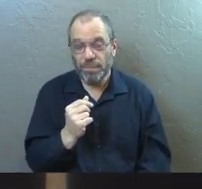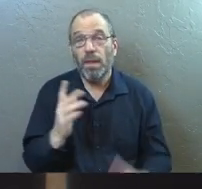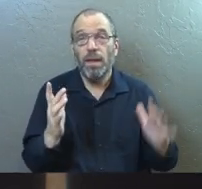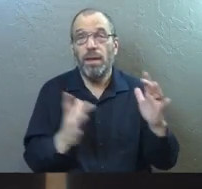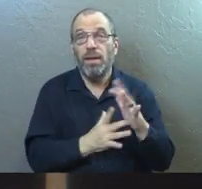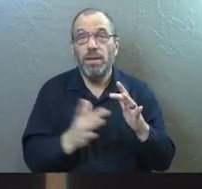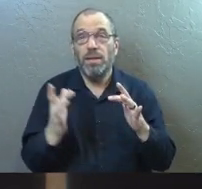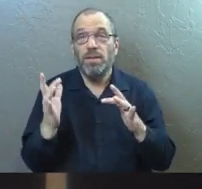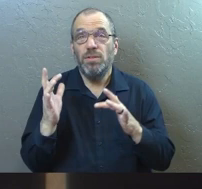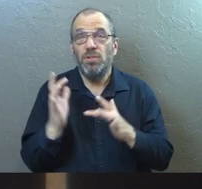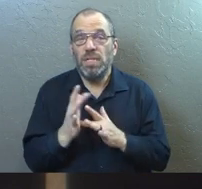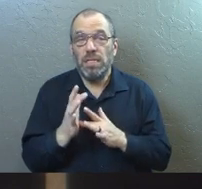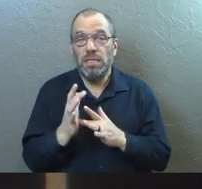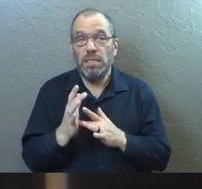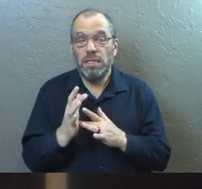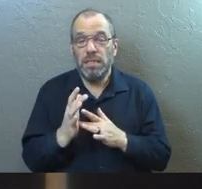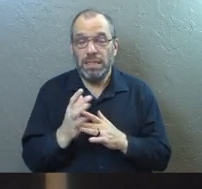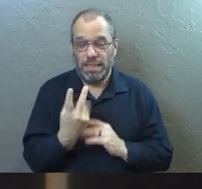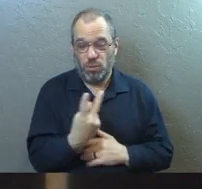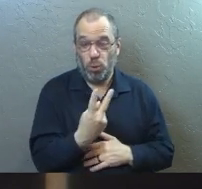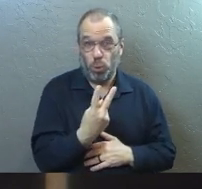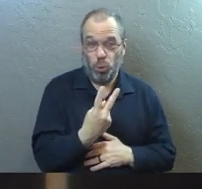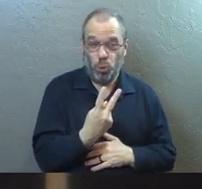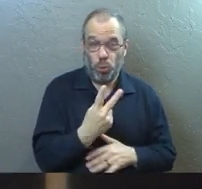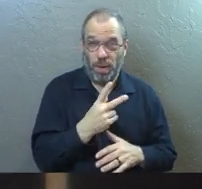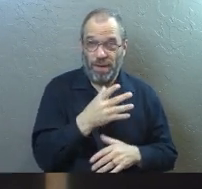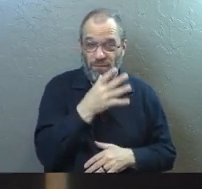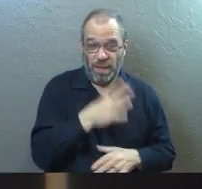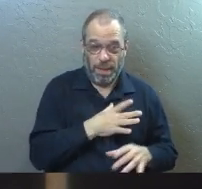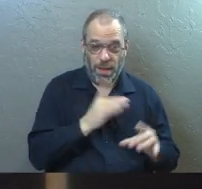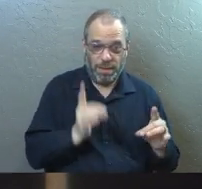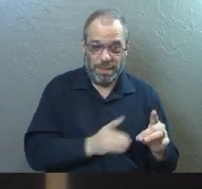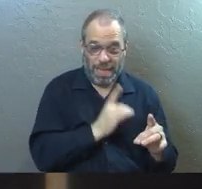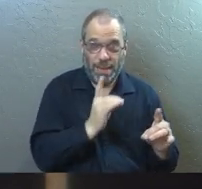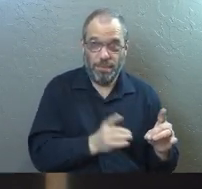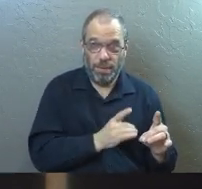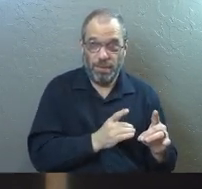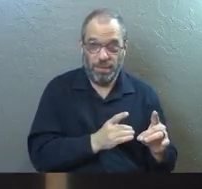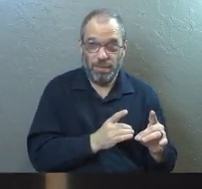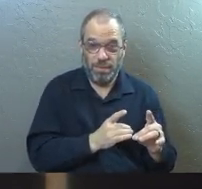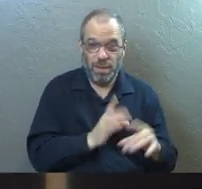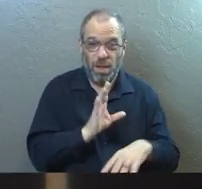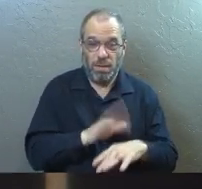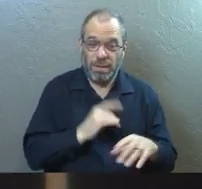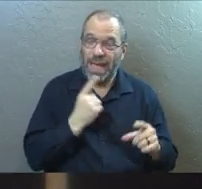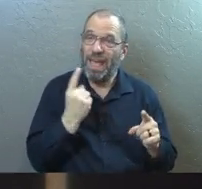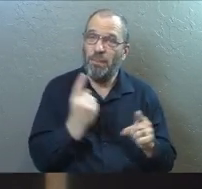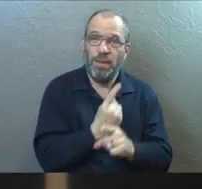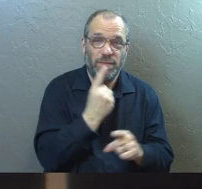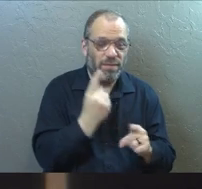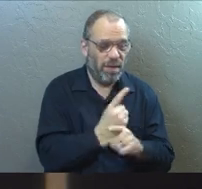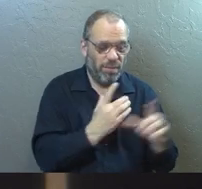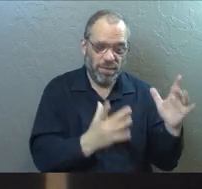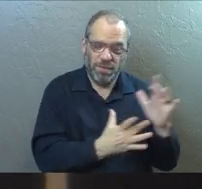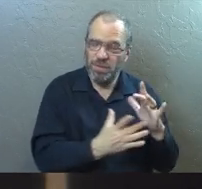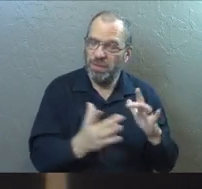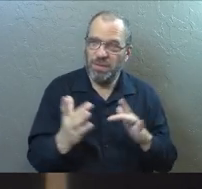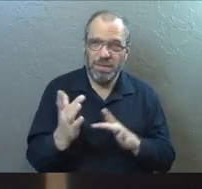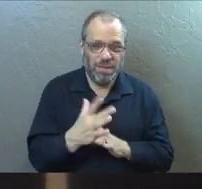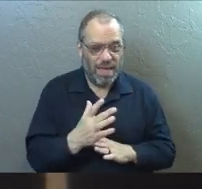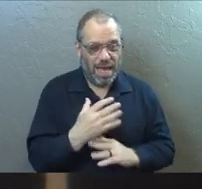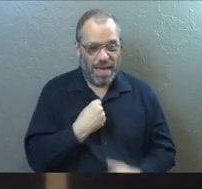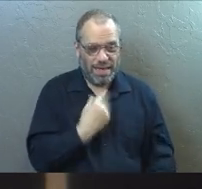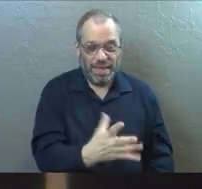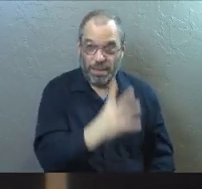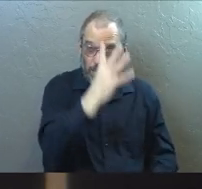Jesus had called these female disciples. They had been faithful to him and he